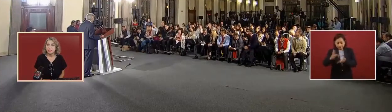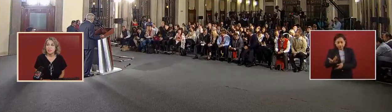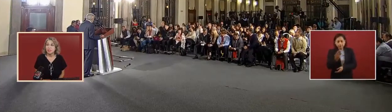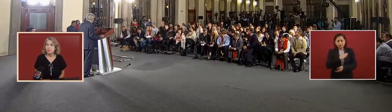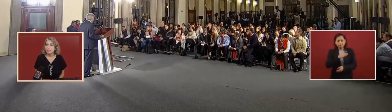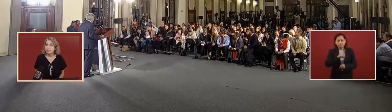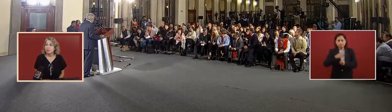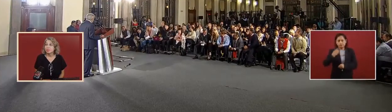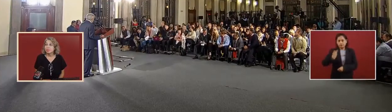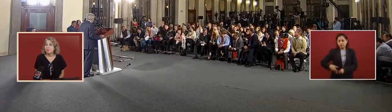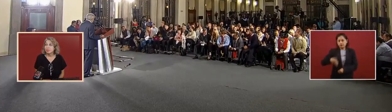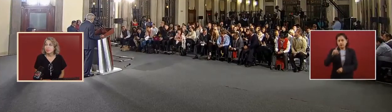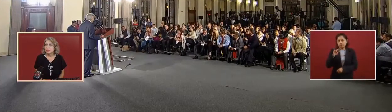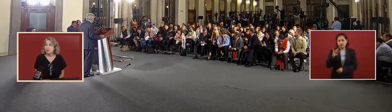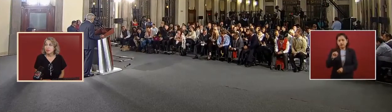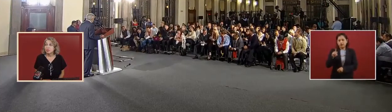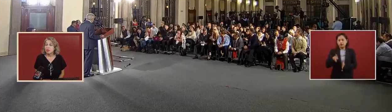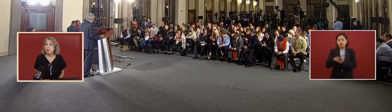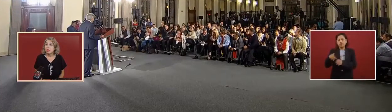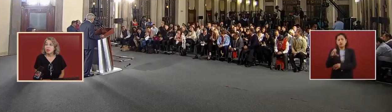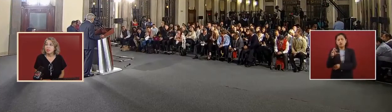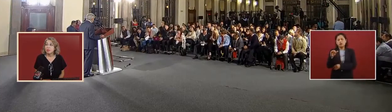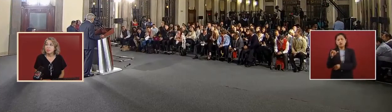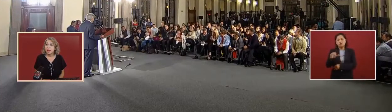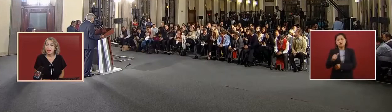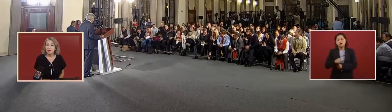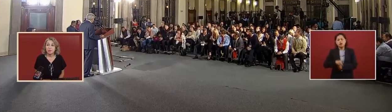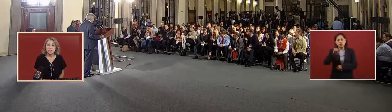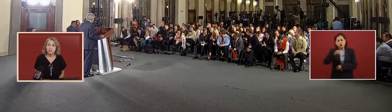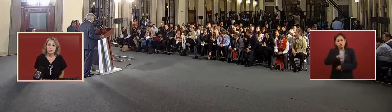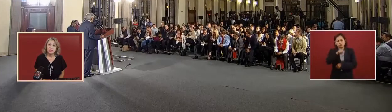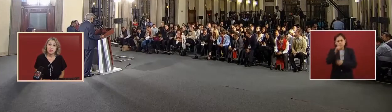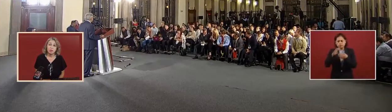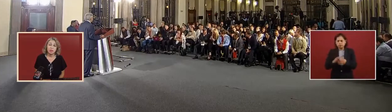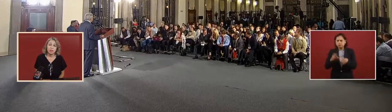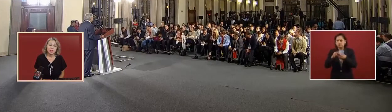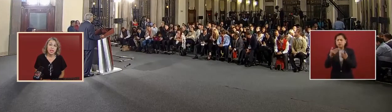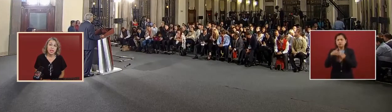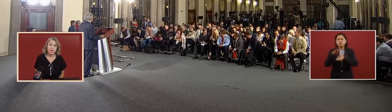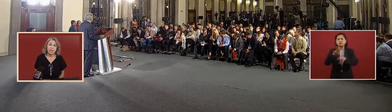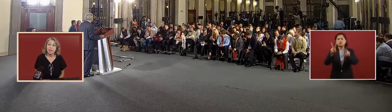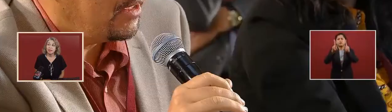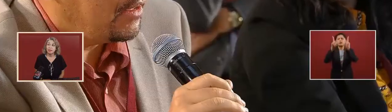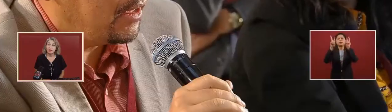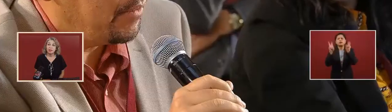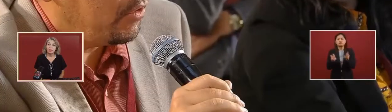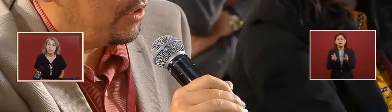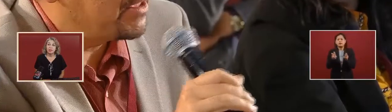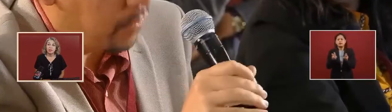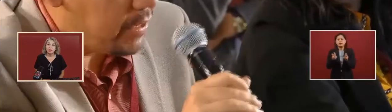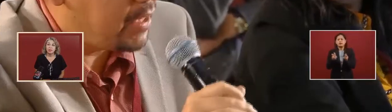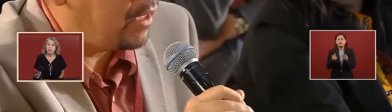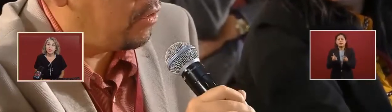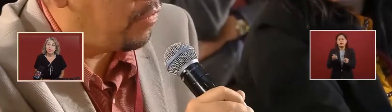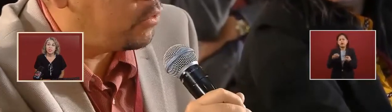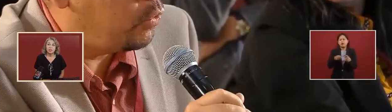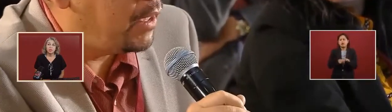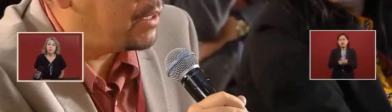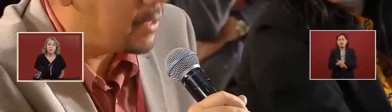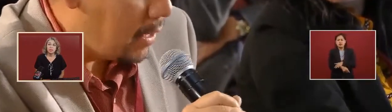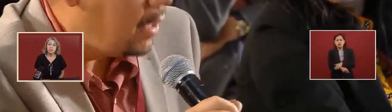regarding the matter which you've dealt with today which has to do with fiscal evasion